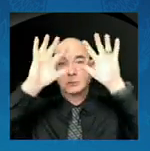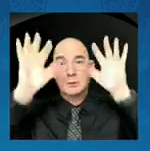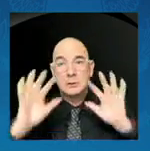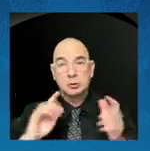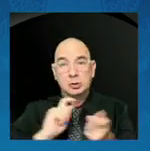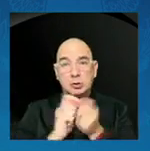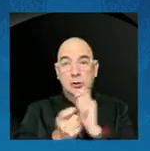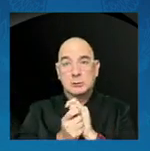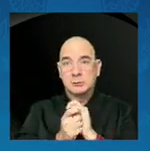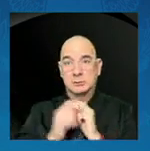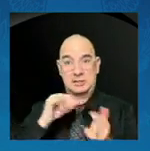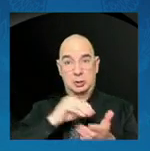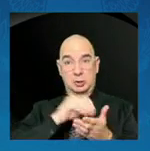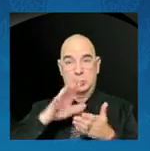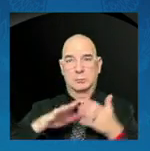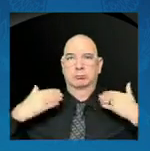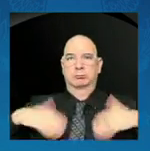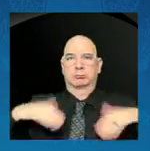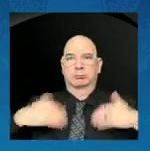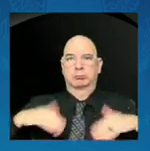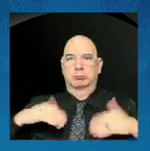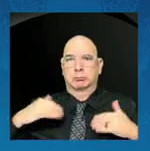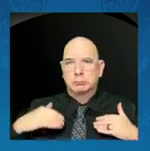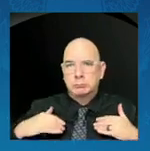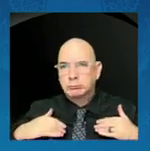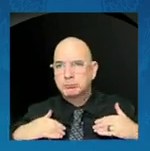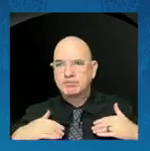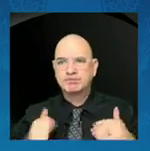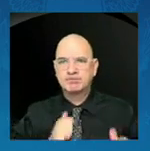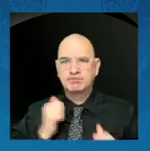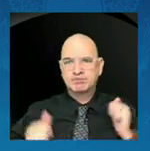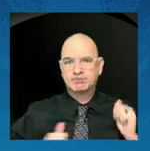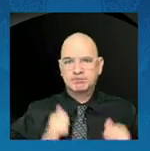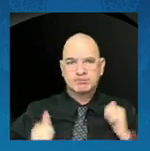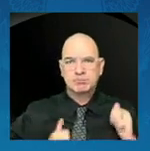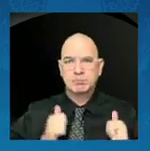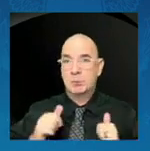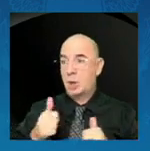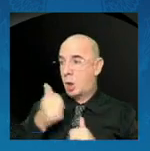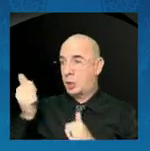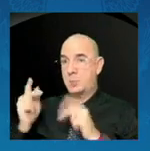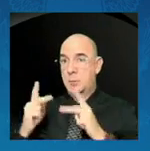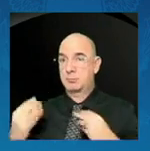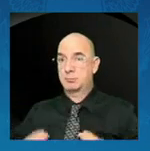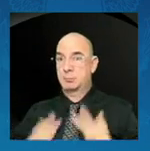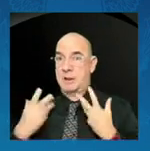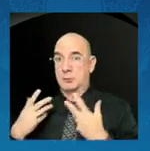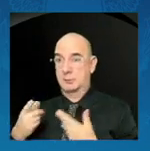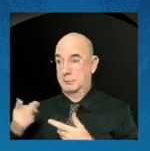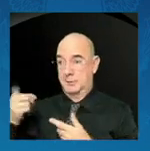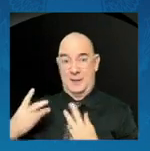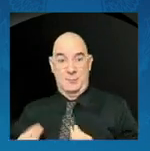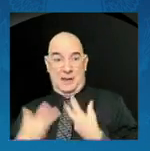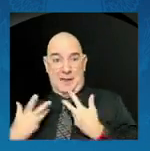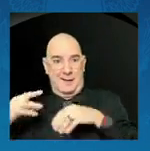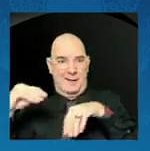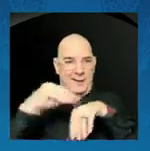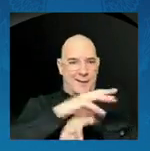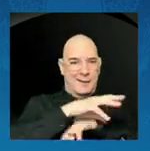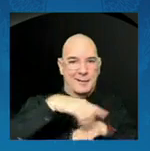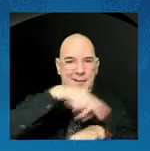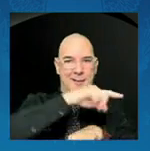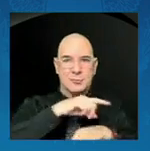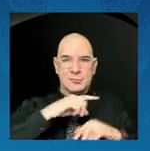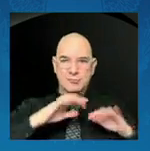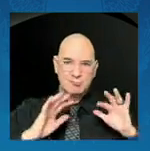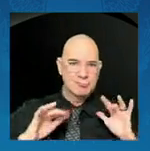and inspiring. And so we must ensure that more of our nation's students have